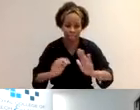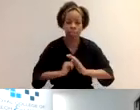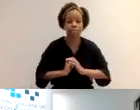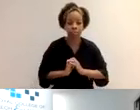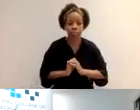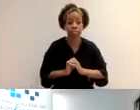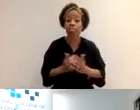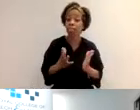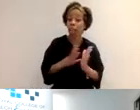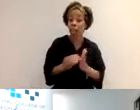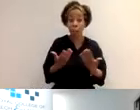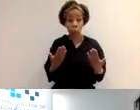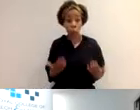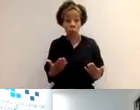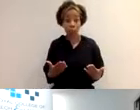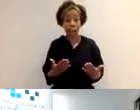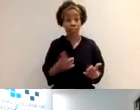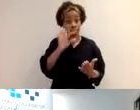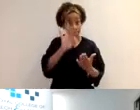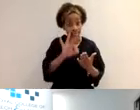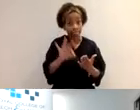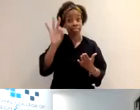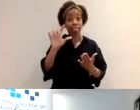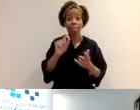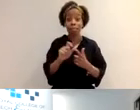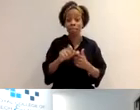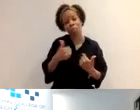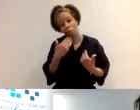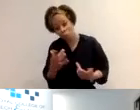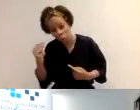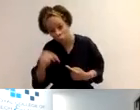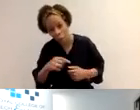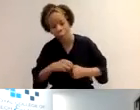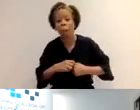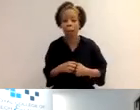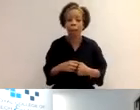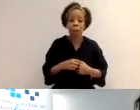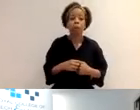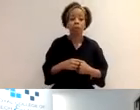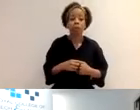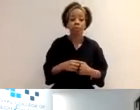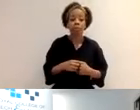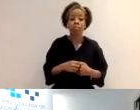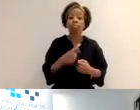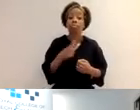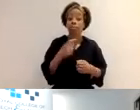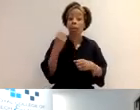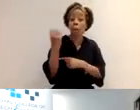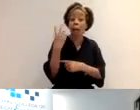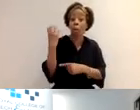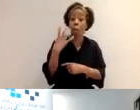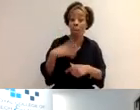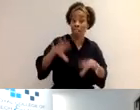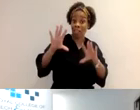attending today is part of your CPD, which is great. again, thank you for attending. You'll share, you know, you get the PowerPoint slides after